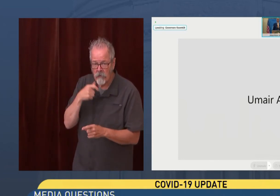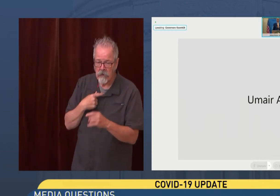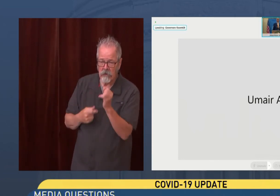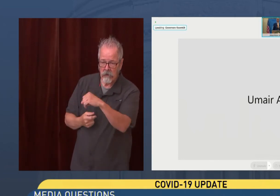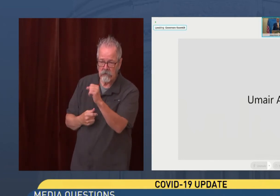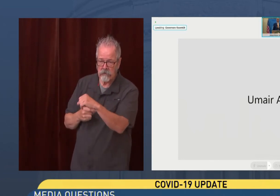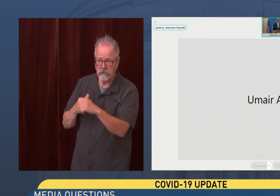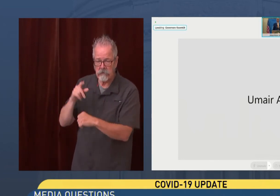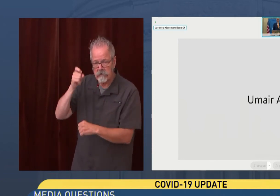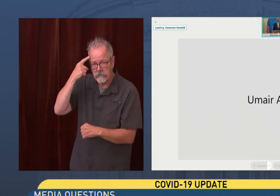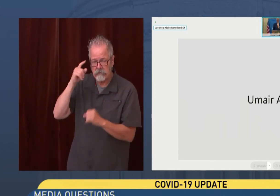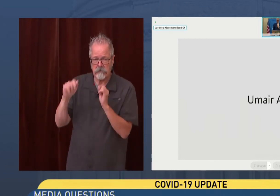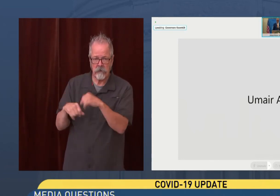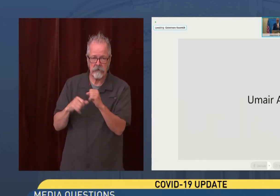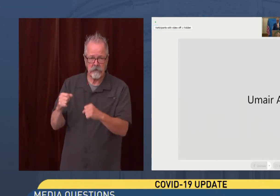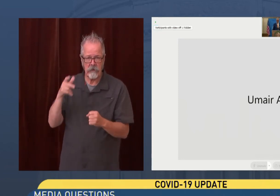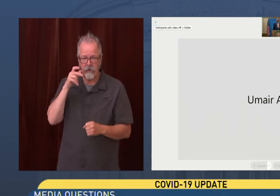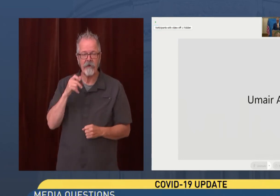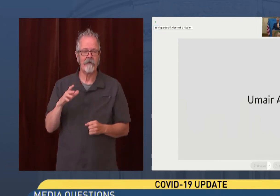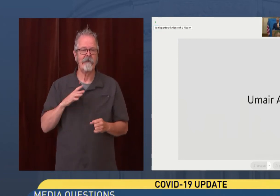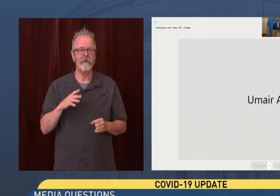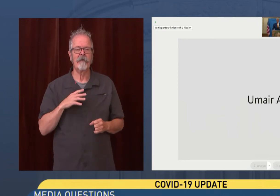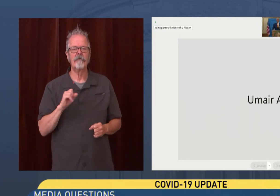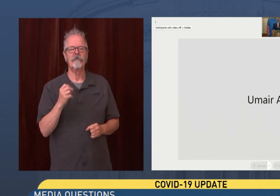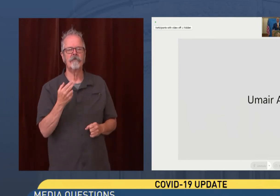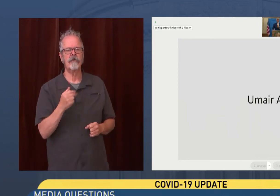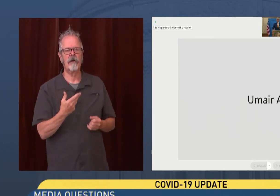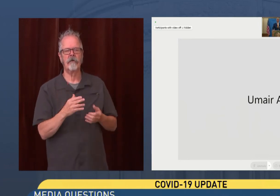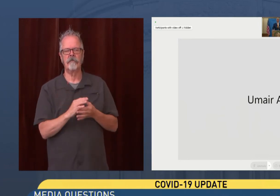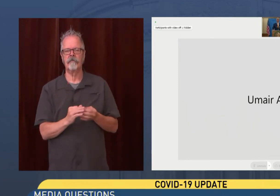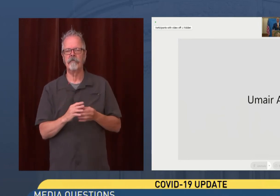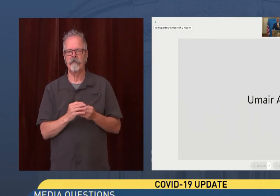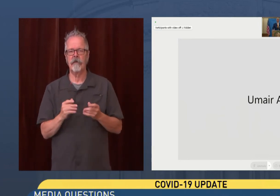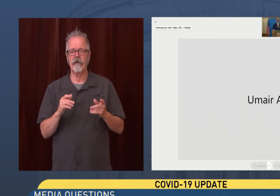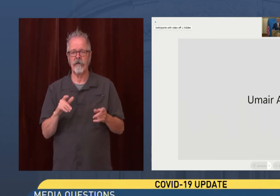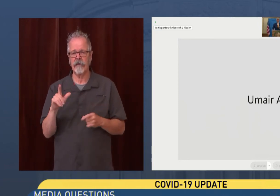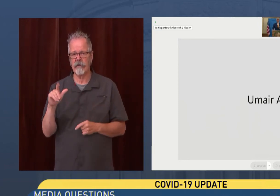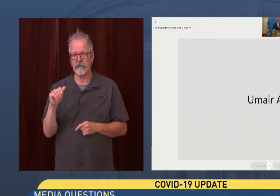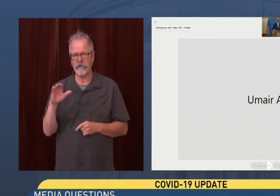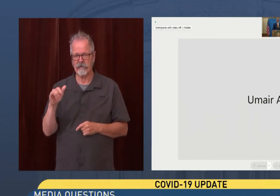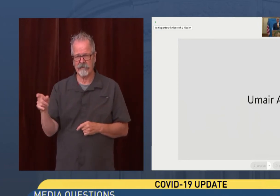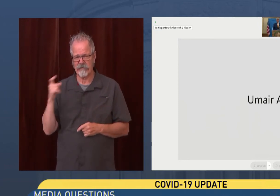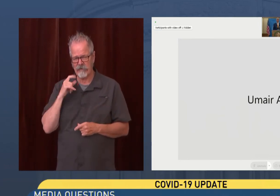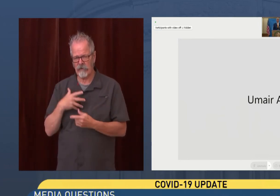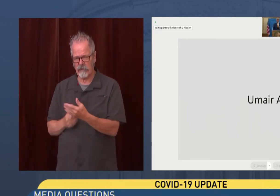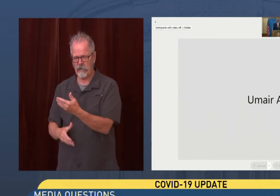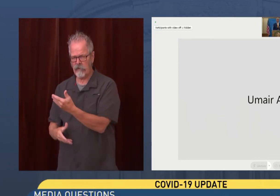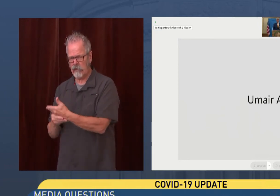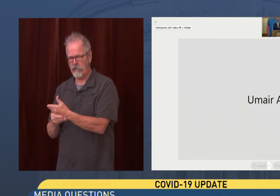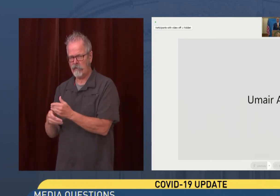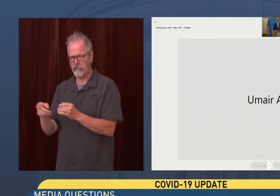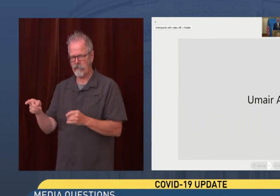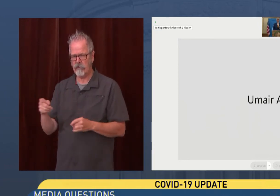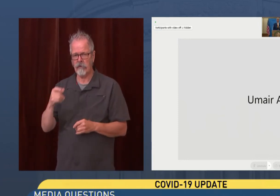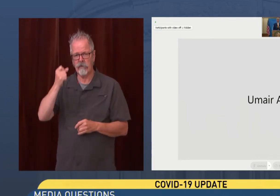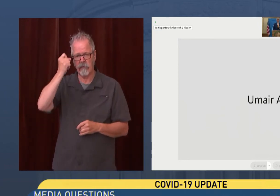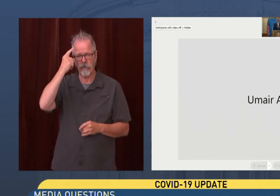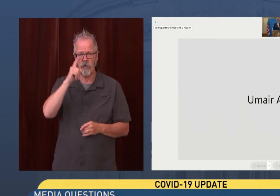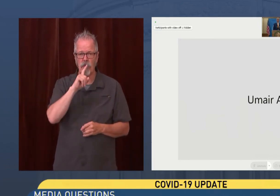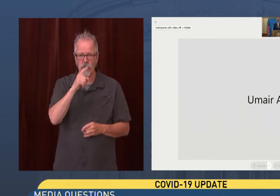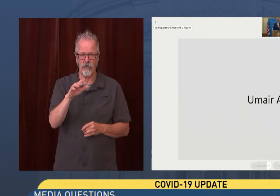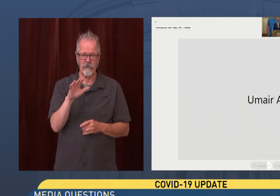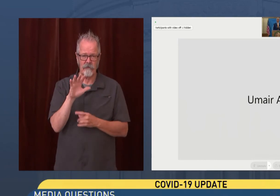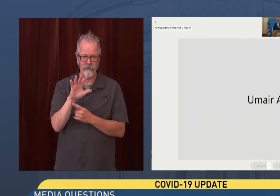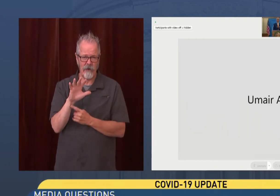go ahead. Just to say that, um, in line with what, uh, Lacey and you just described is that we were, we were under 5% weeks